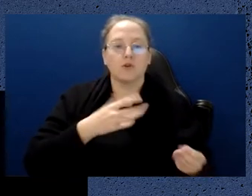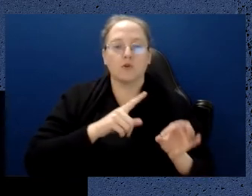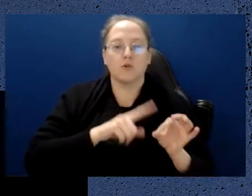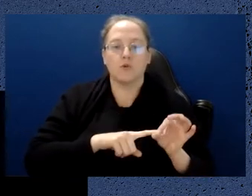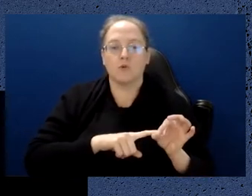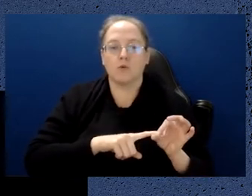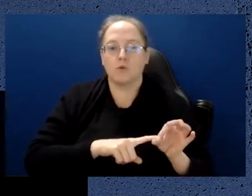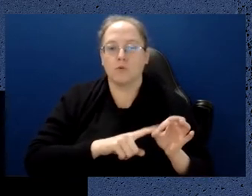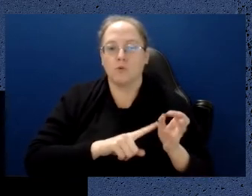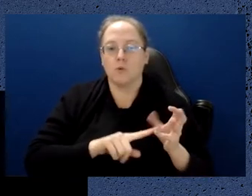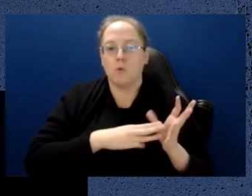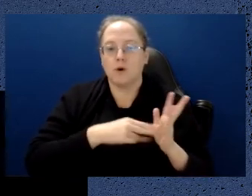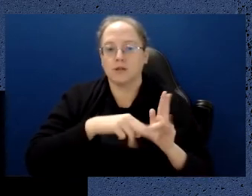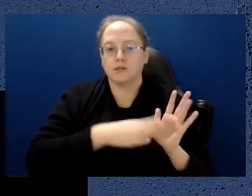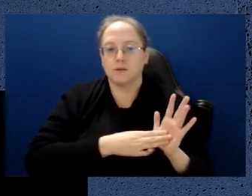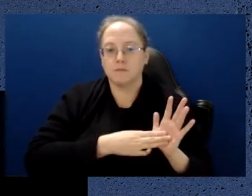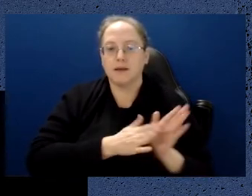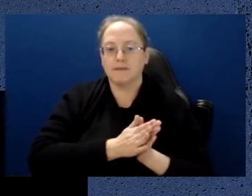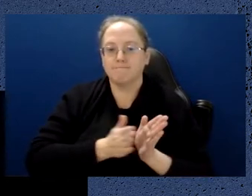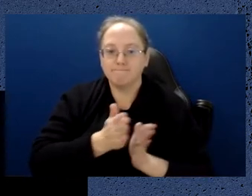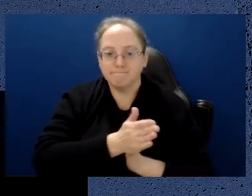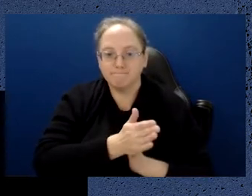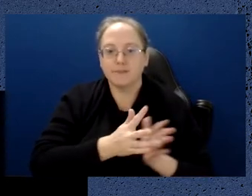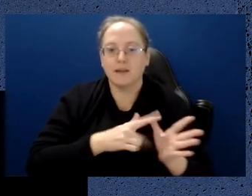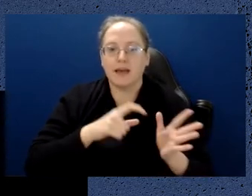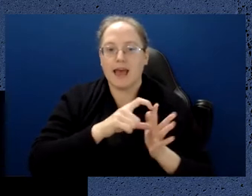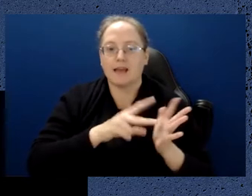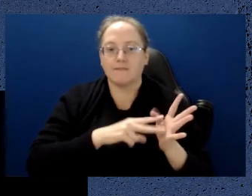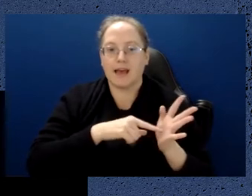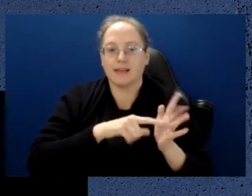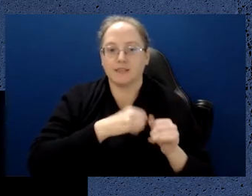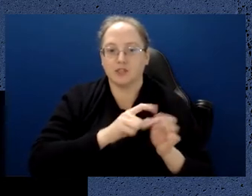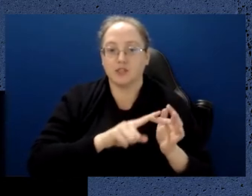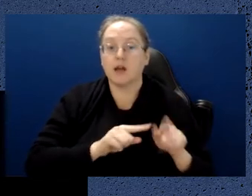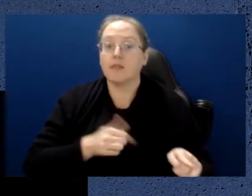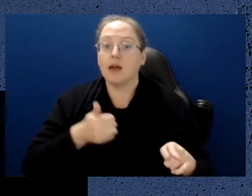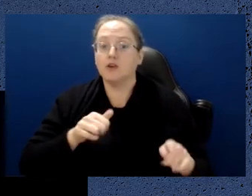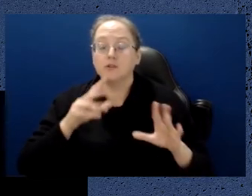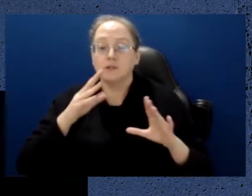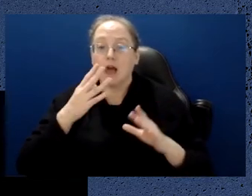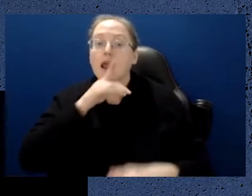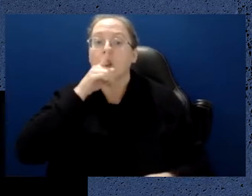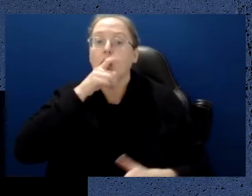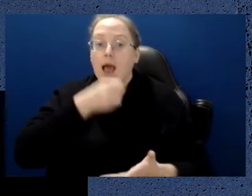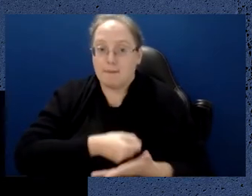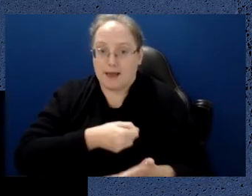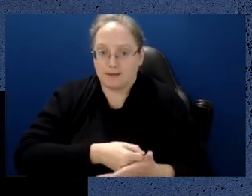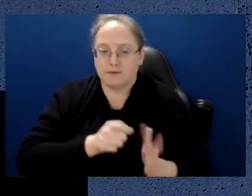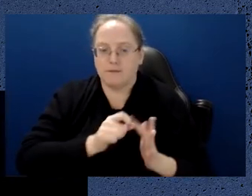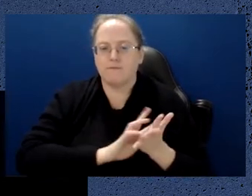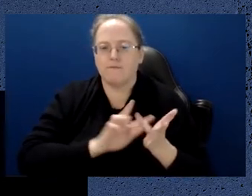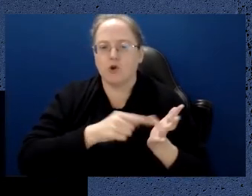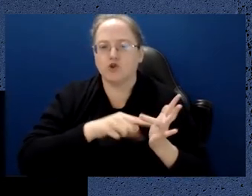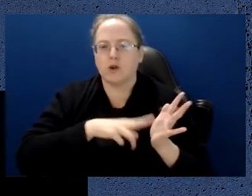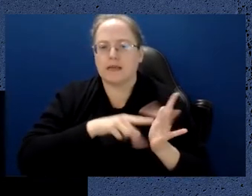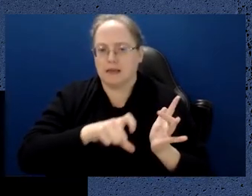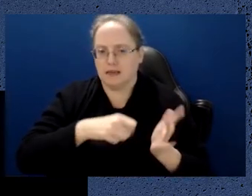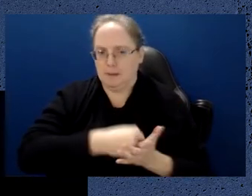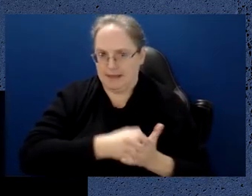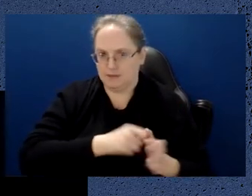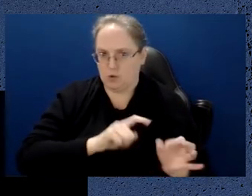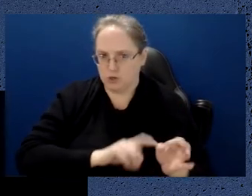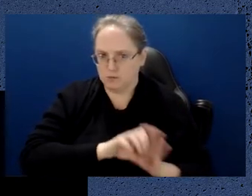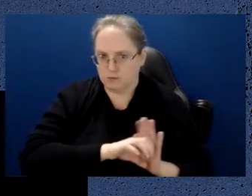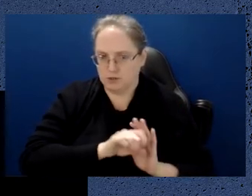here they were able to show that their photonic device, so a quantum computer based on light, was able to